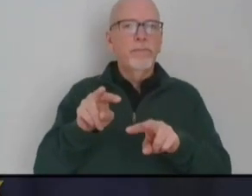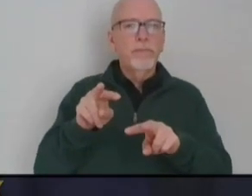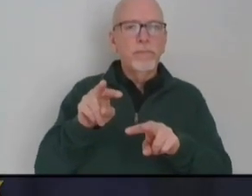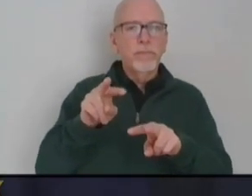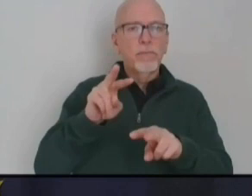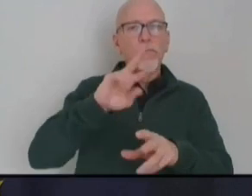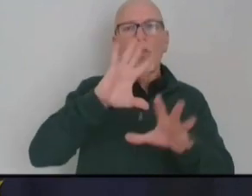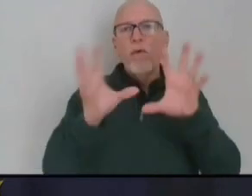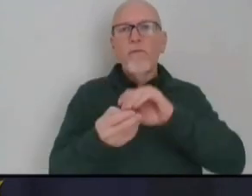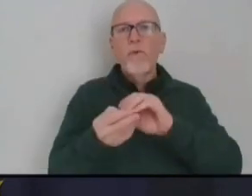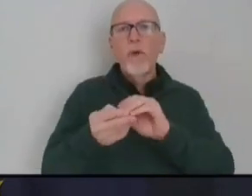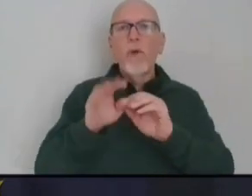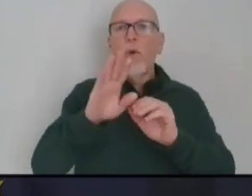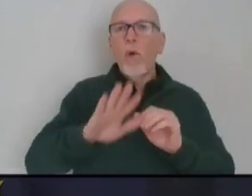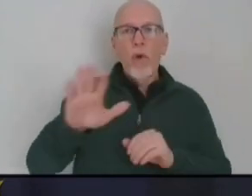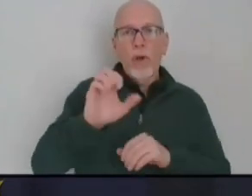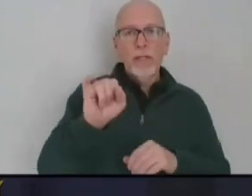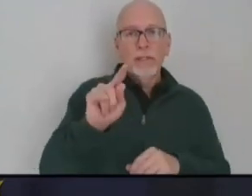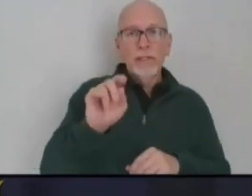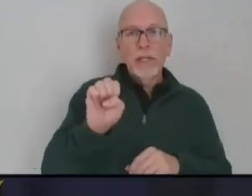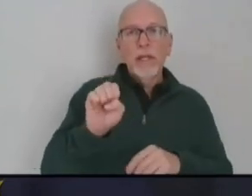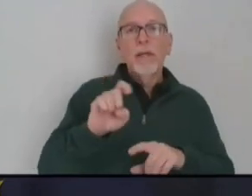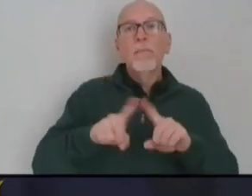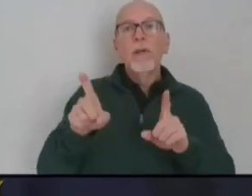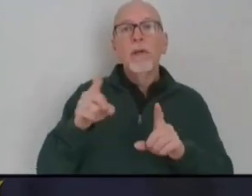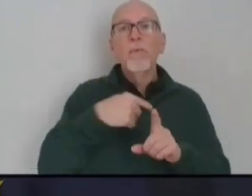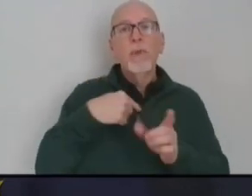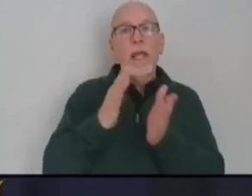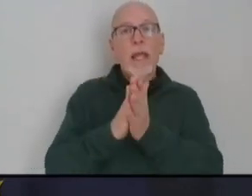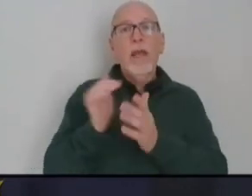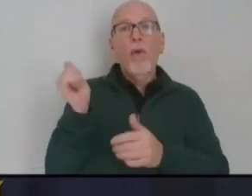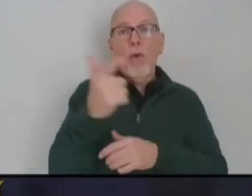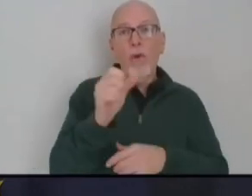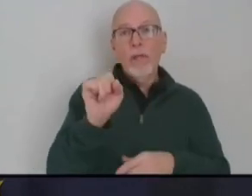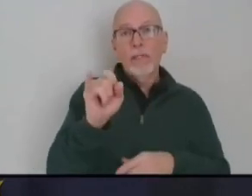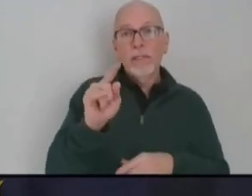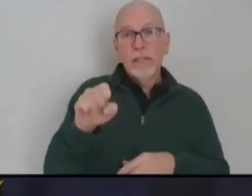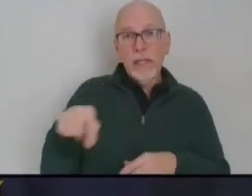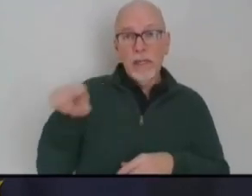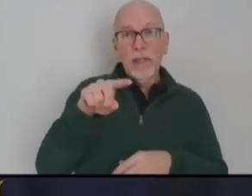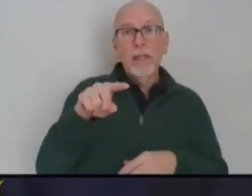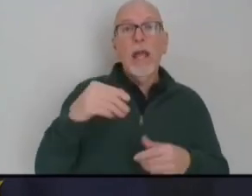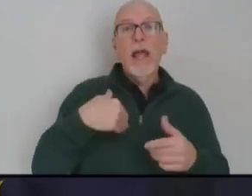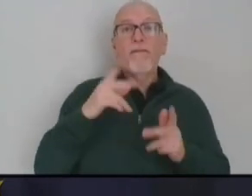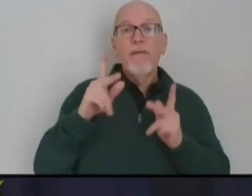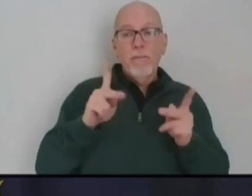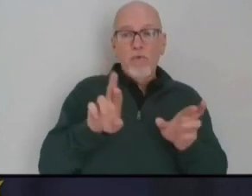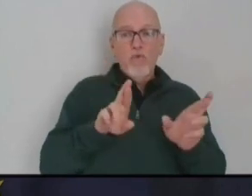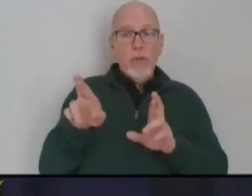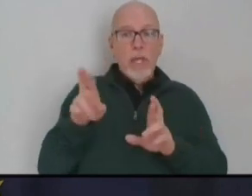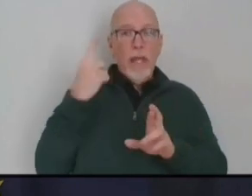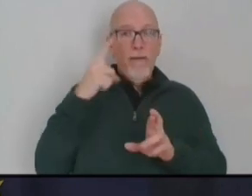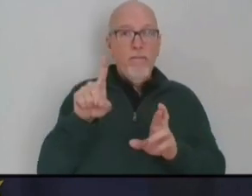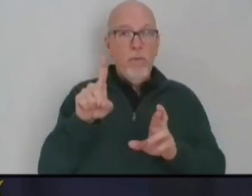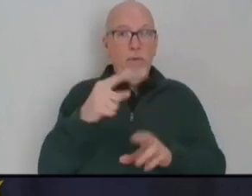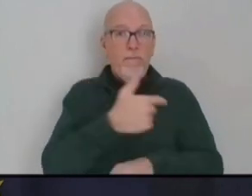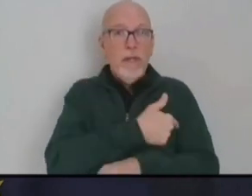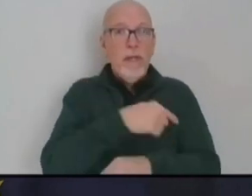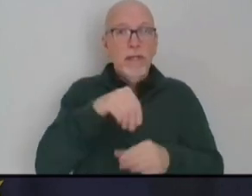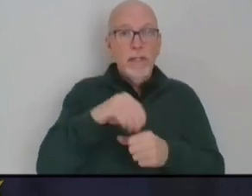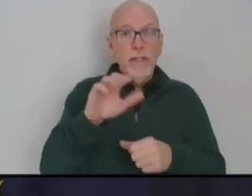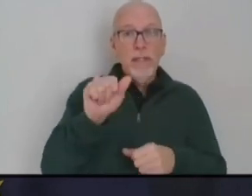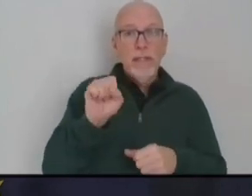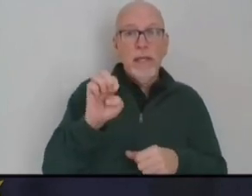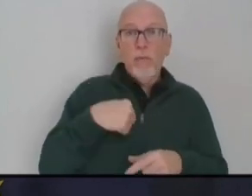for all the sites, but even at the sites, we've asked for them to have people available on hold, ready to get the vaccine in case there's two